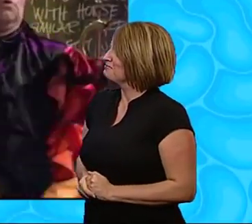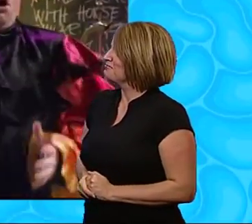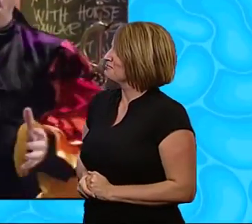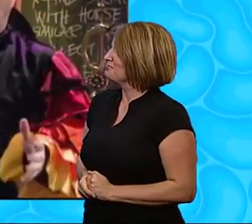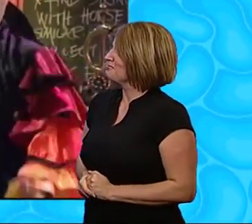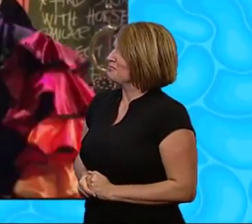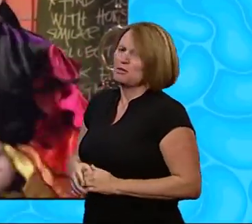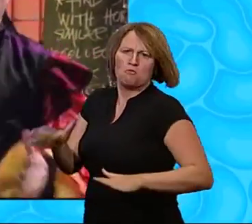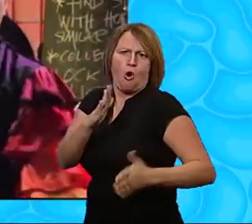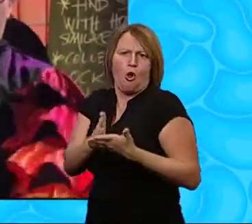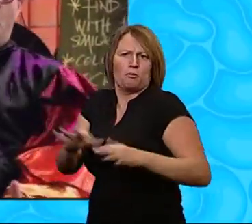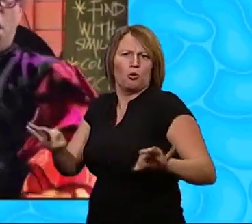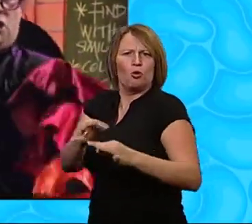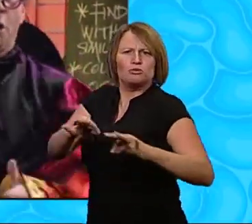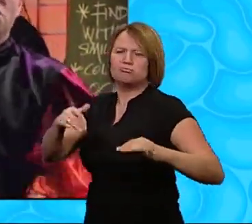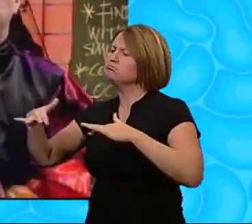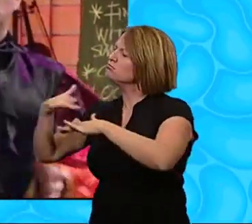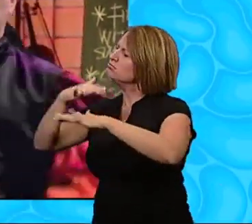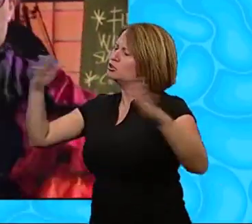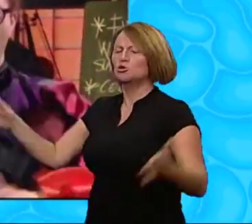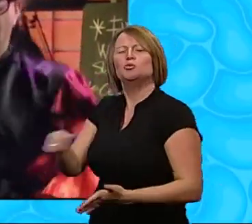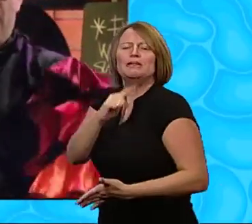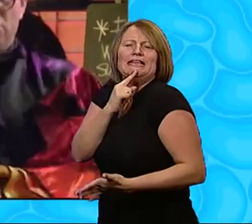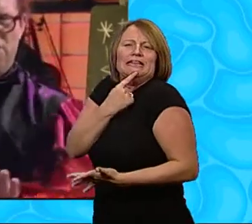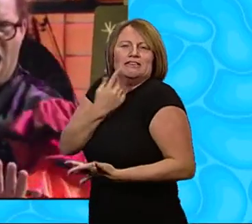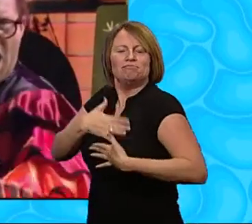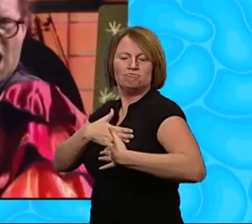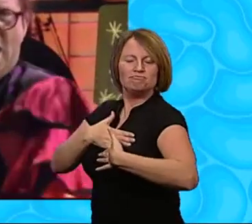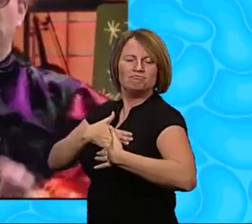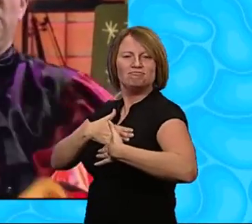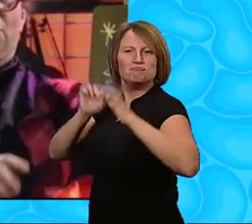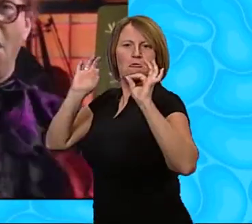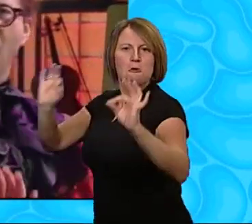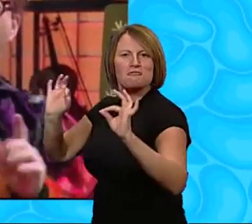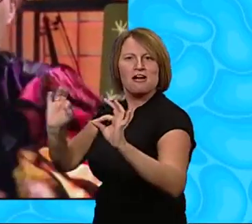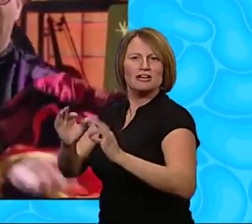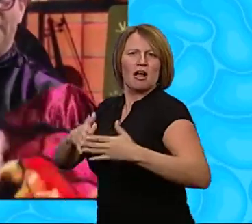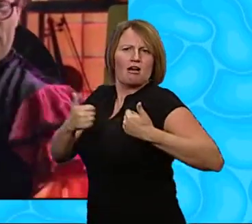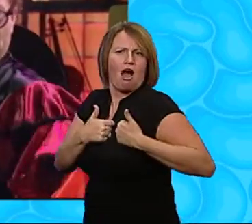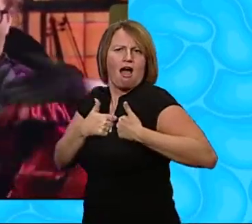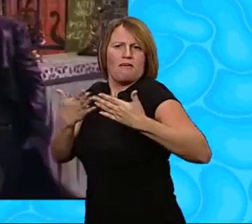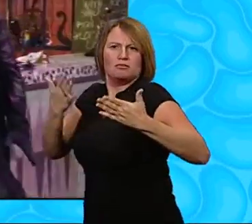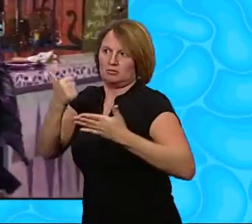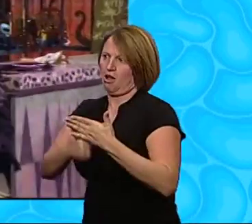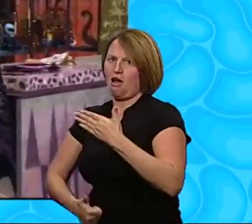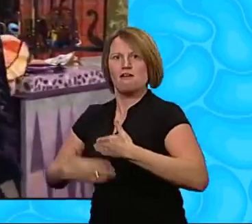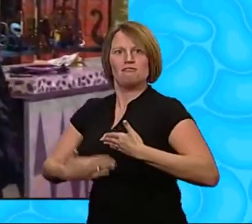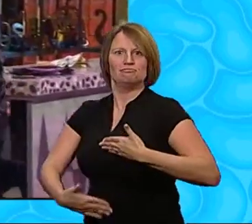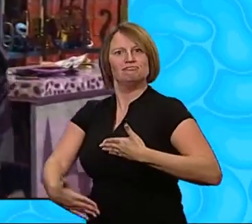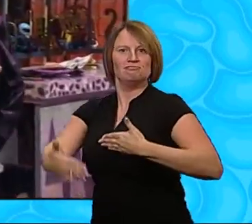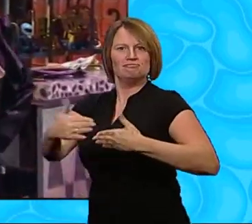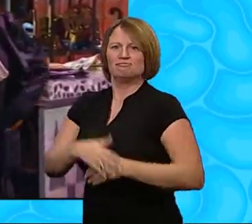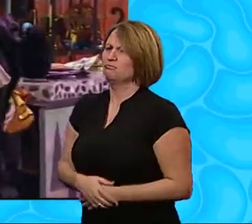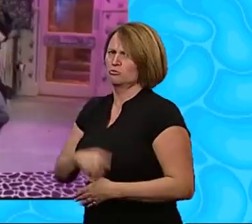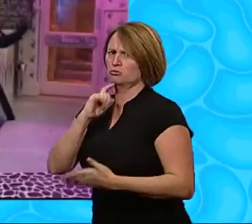Oh, the music plays so sweetly And the night is young Our lives have just begun